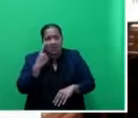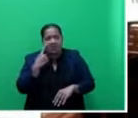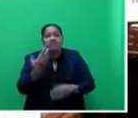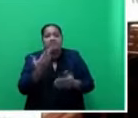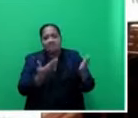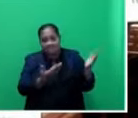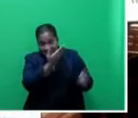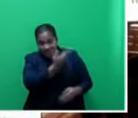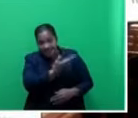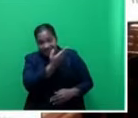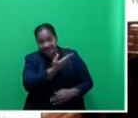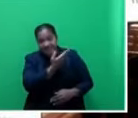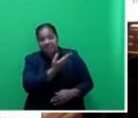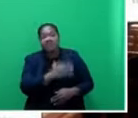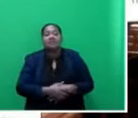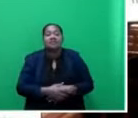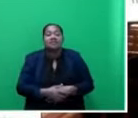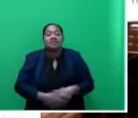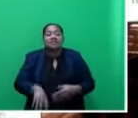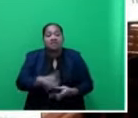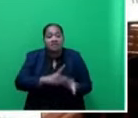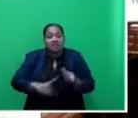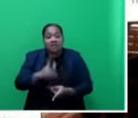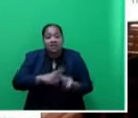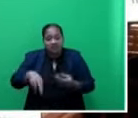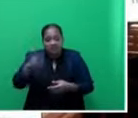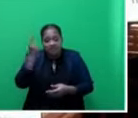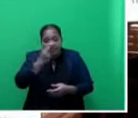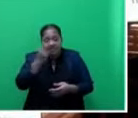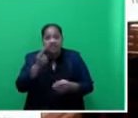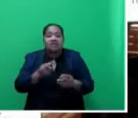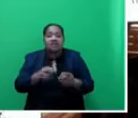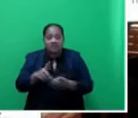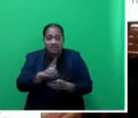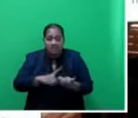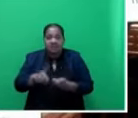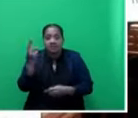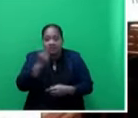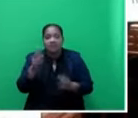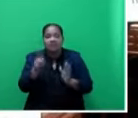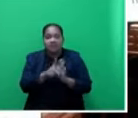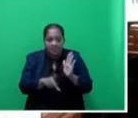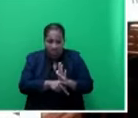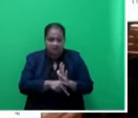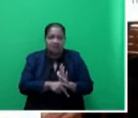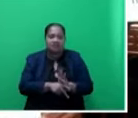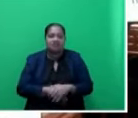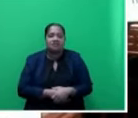disaster risk reduction policy of government for the years 2018 to 2030, Mr. Speaker, sir.